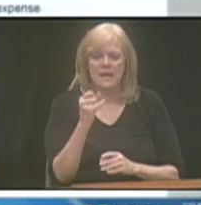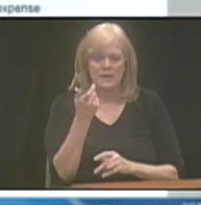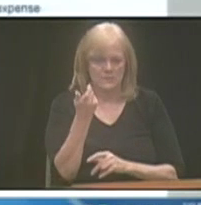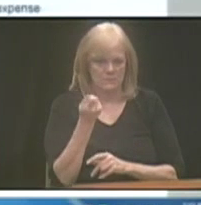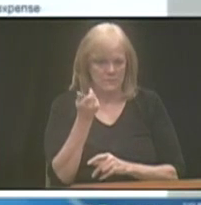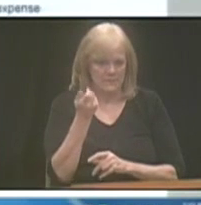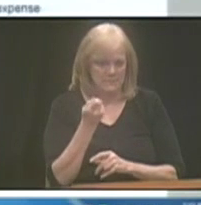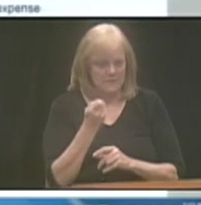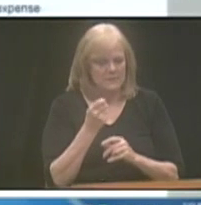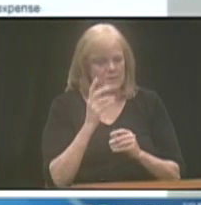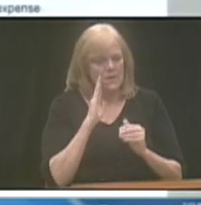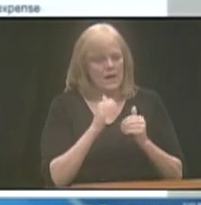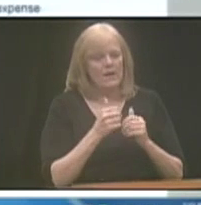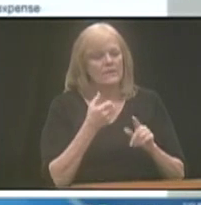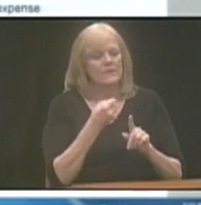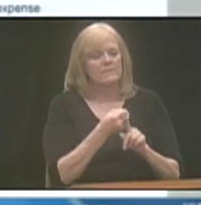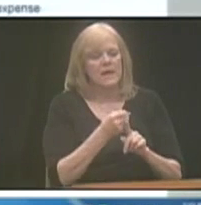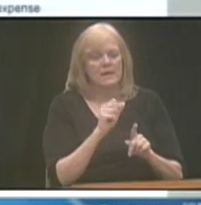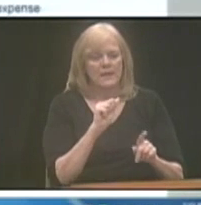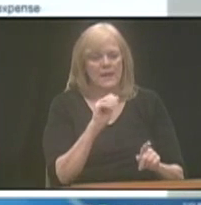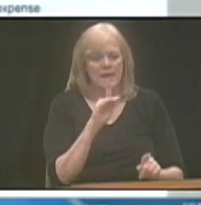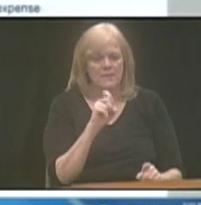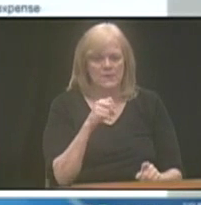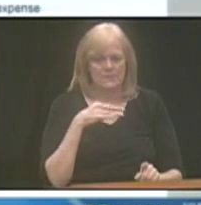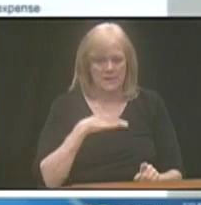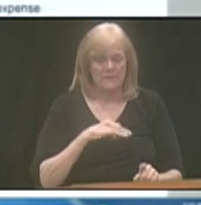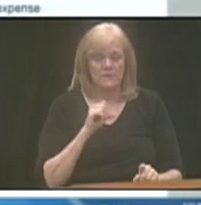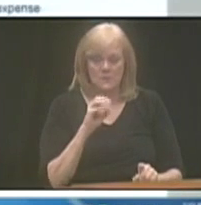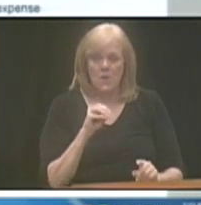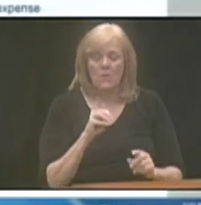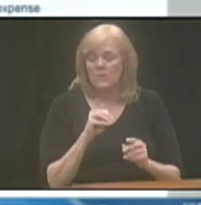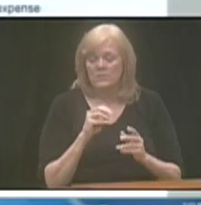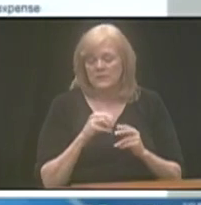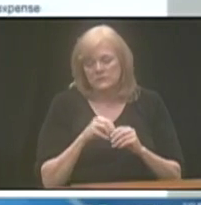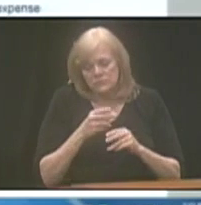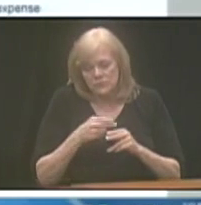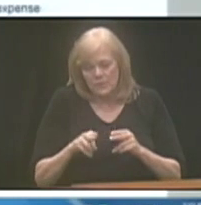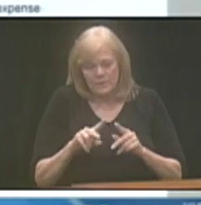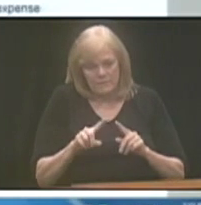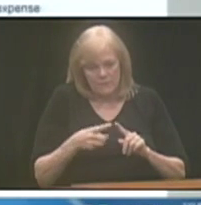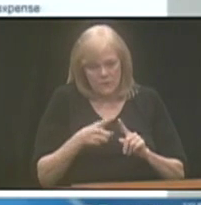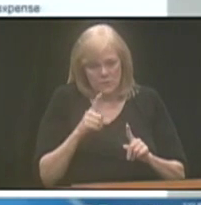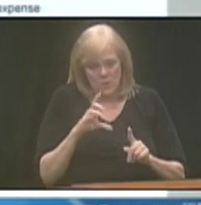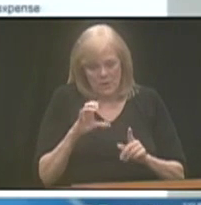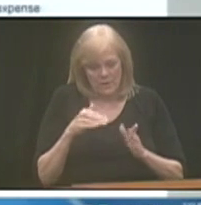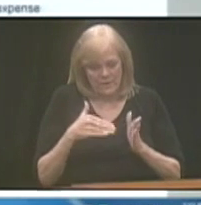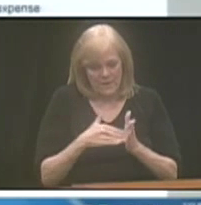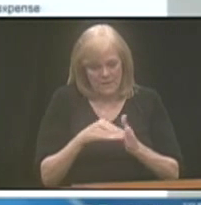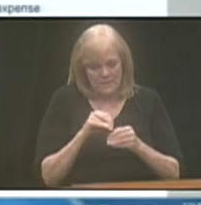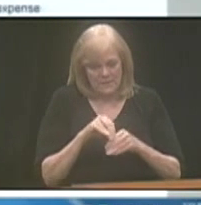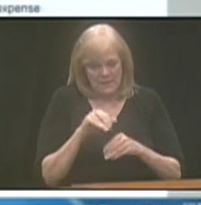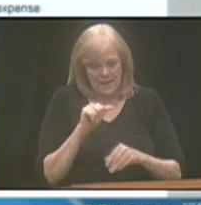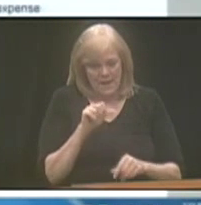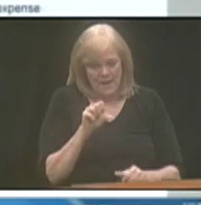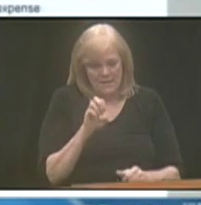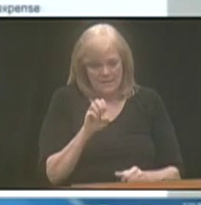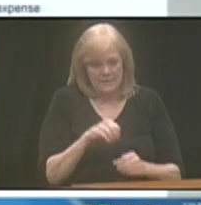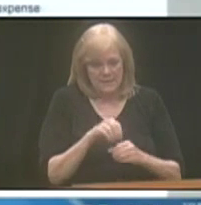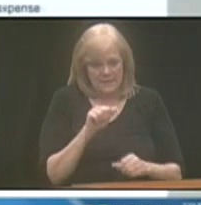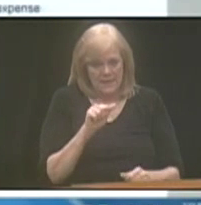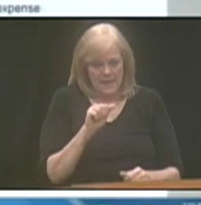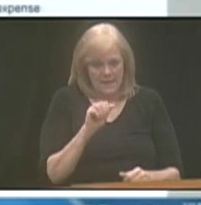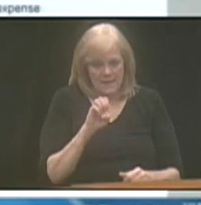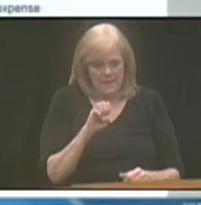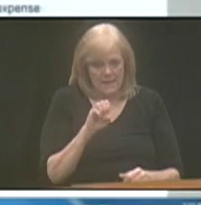impact to ABLE benefits. So, but in short, the first $100,000 in assets in an ABLE